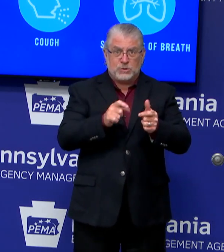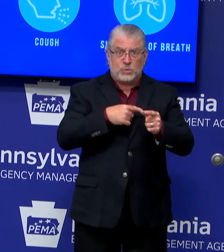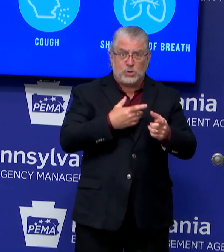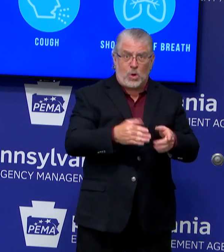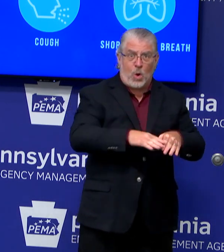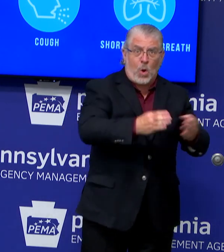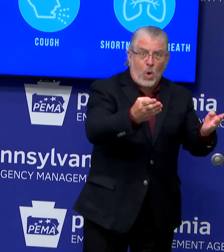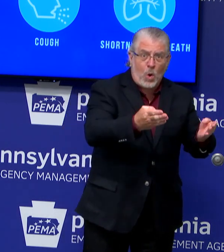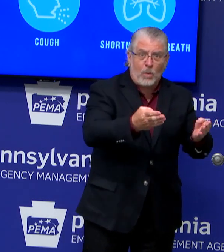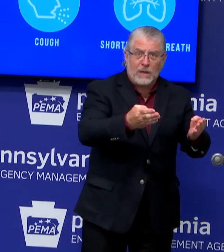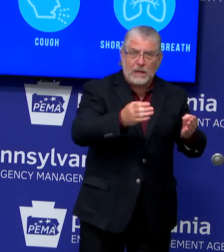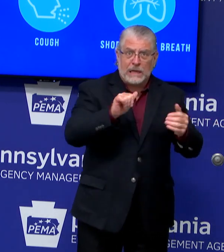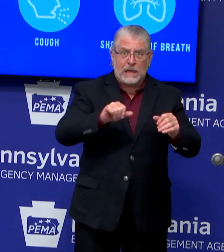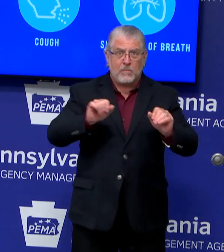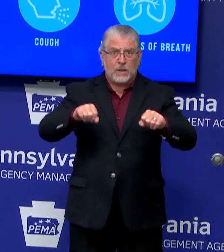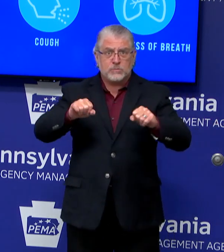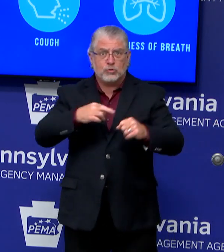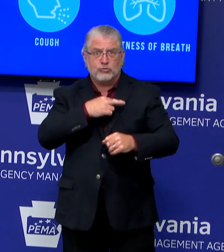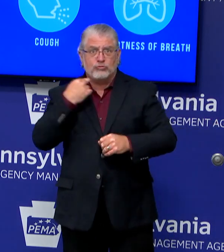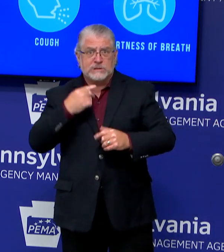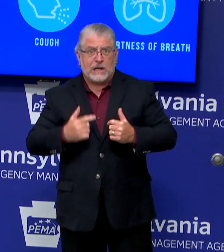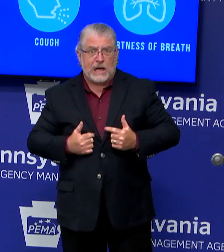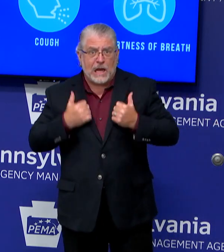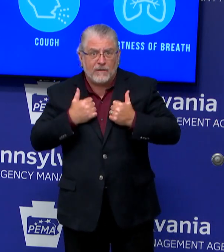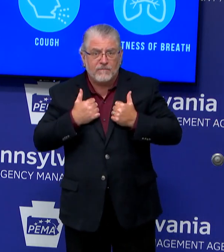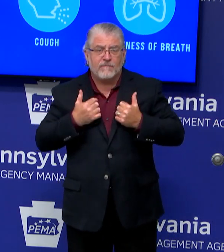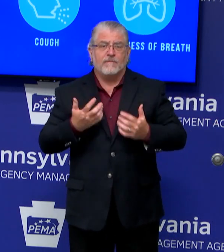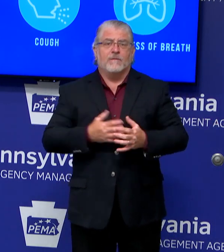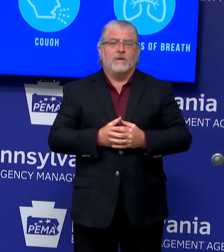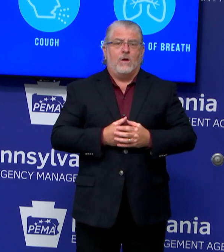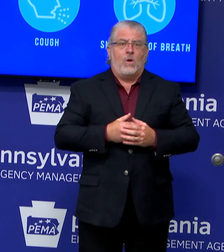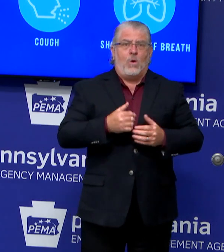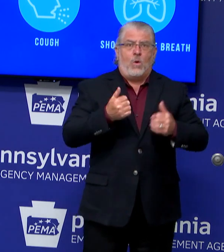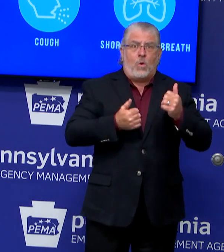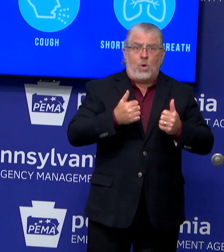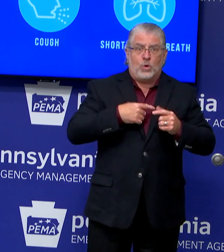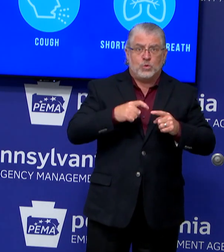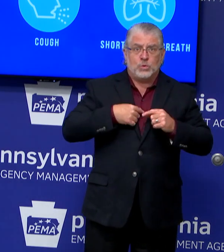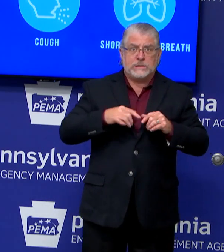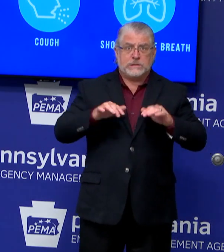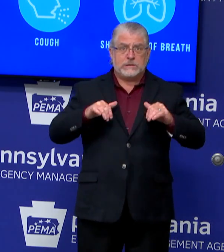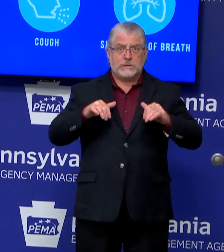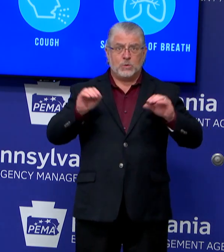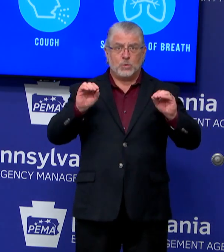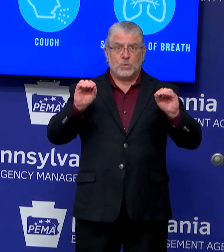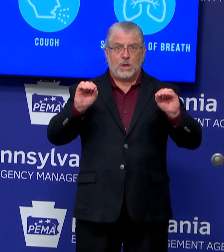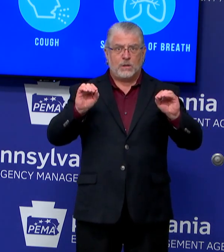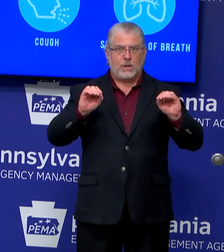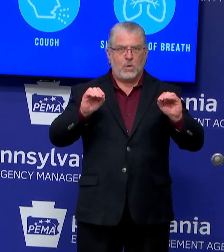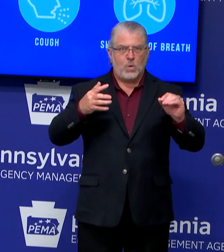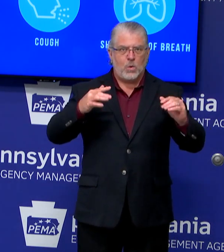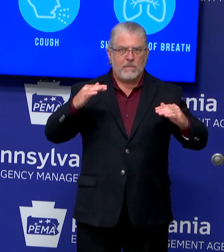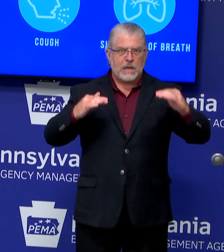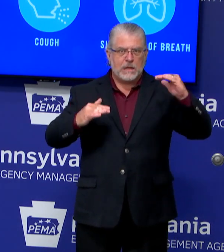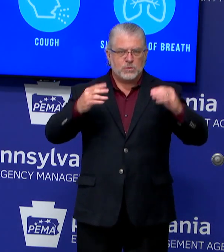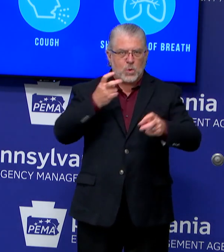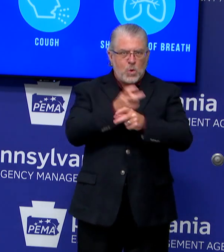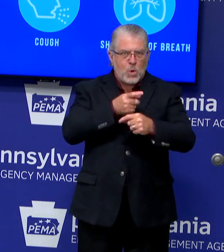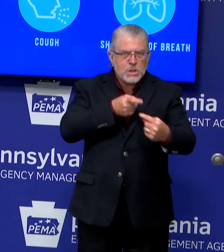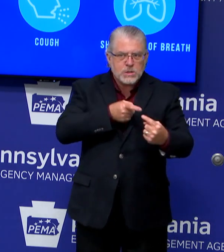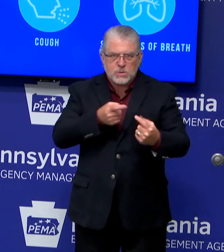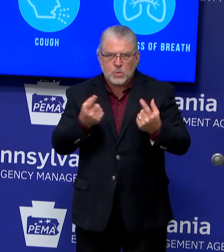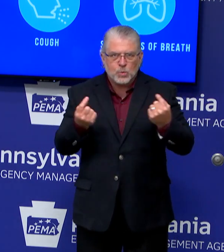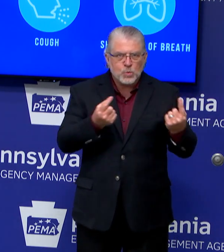incubation period, we couldn't know immediately how we're doing. We needed to make sure that we were doing this on a